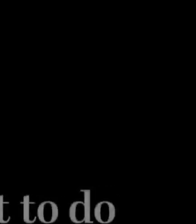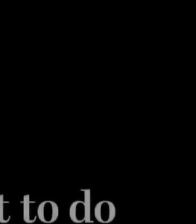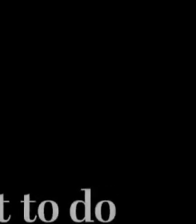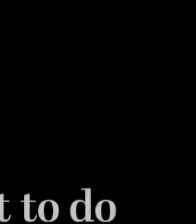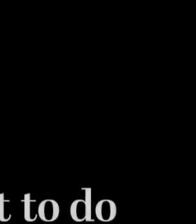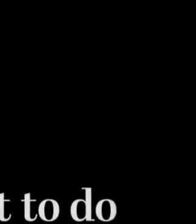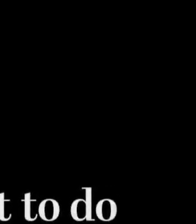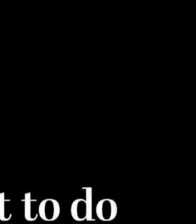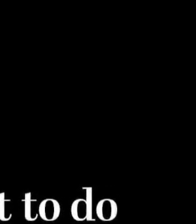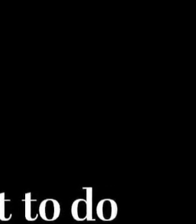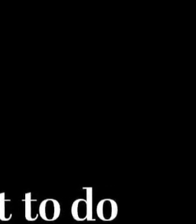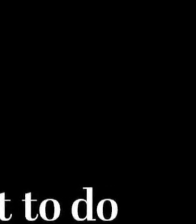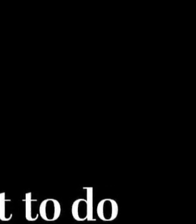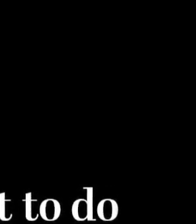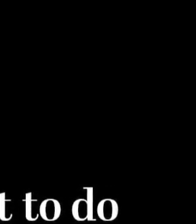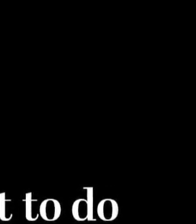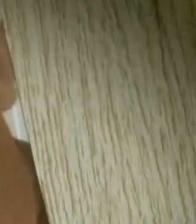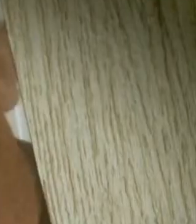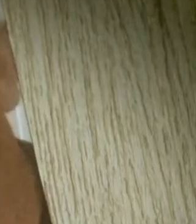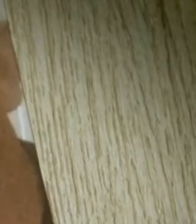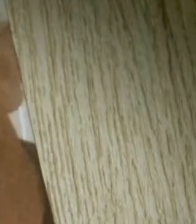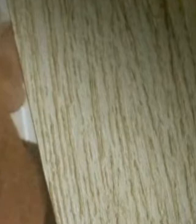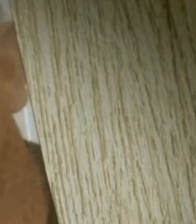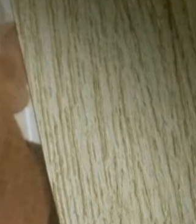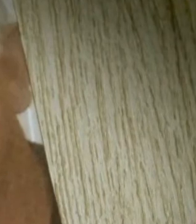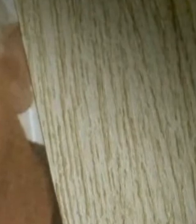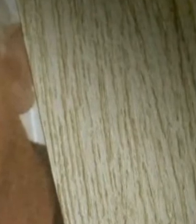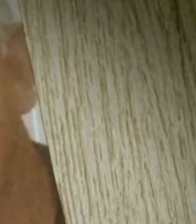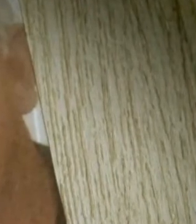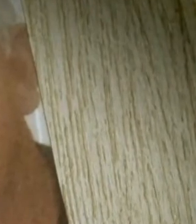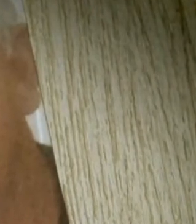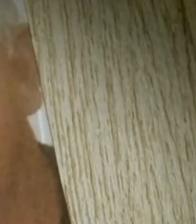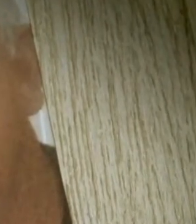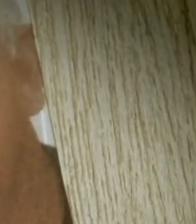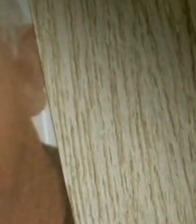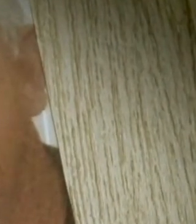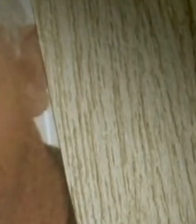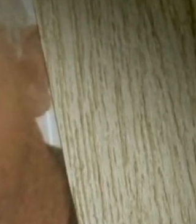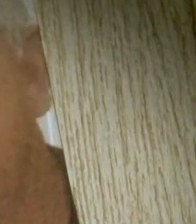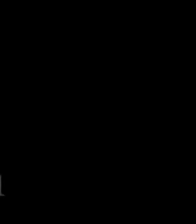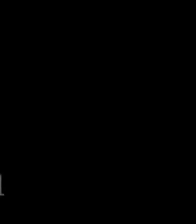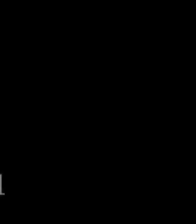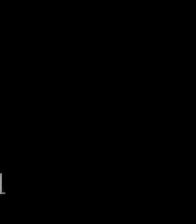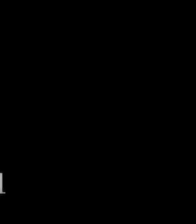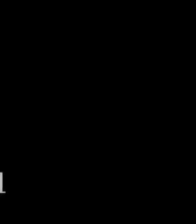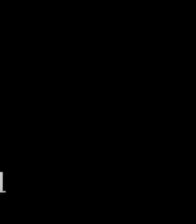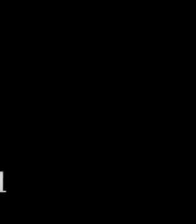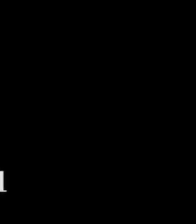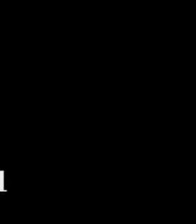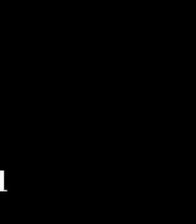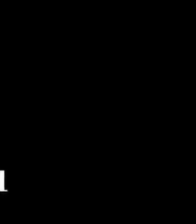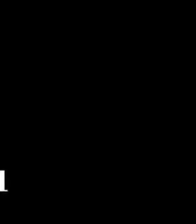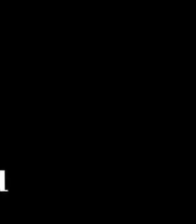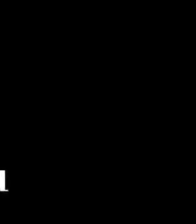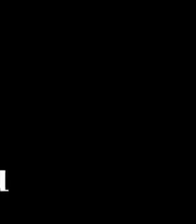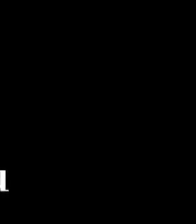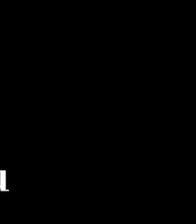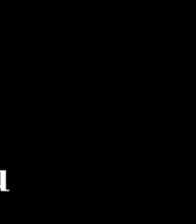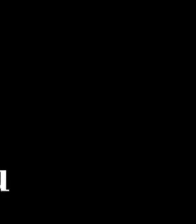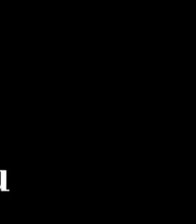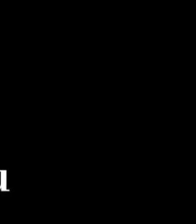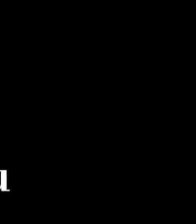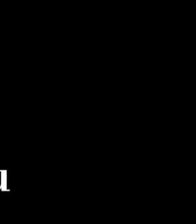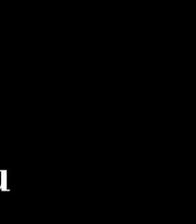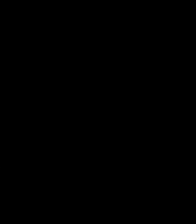And that was a phone call he never got to do. Sometimes I just close my eyes, and I'm like, man, I wish I could